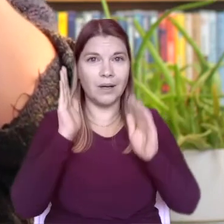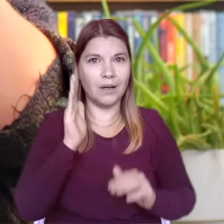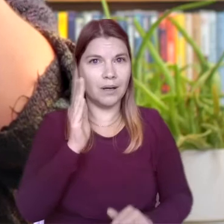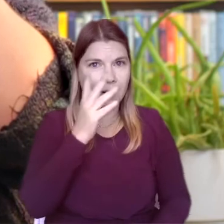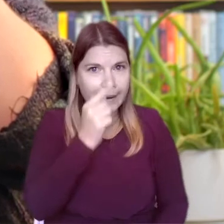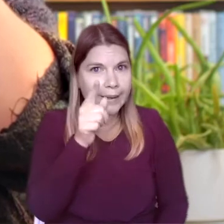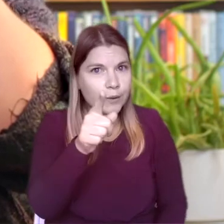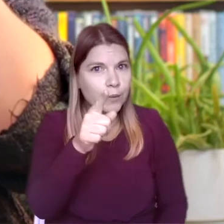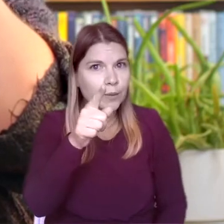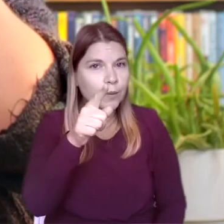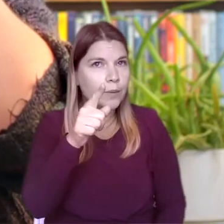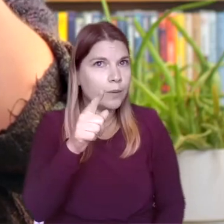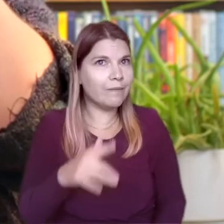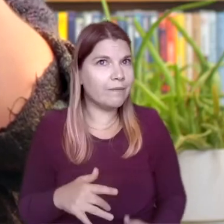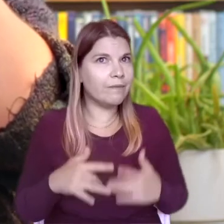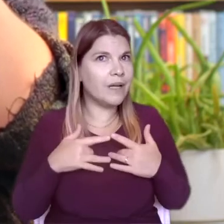heartbeat?